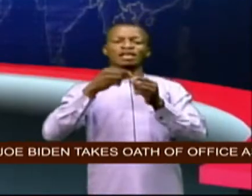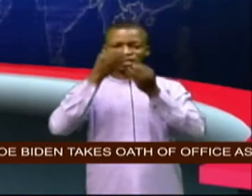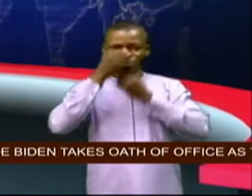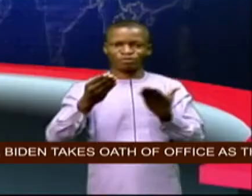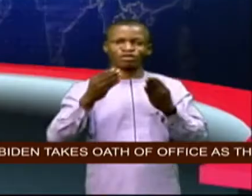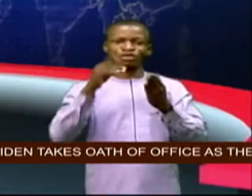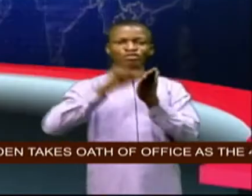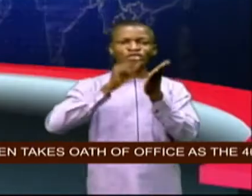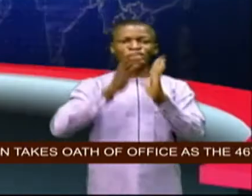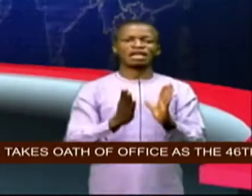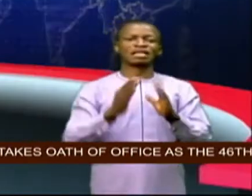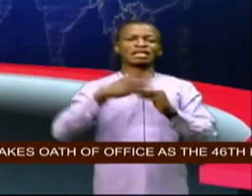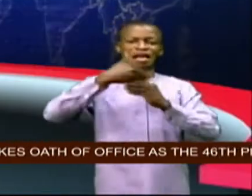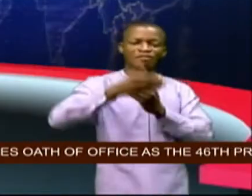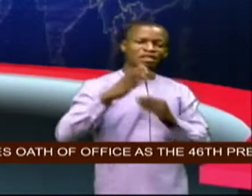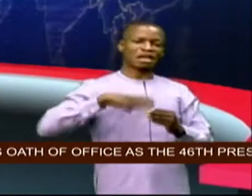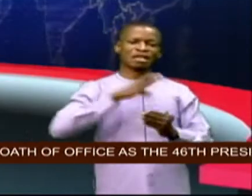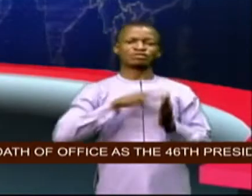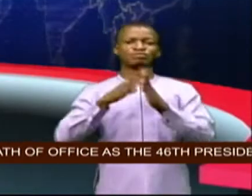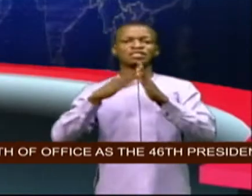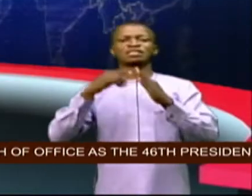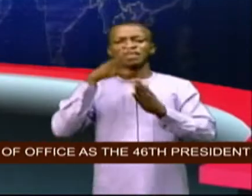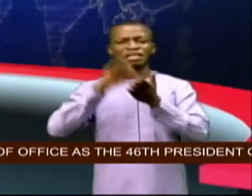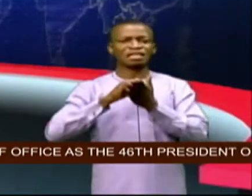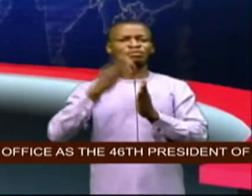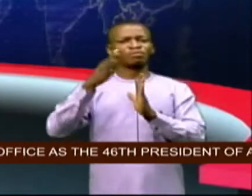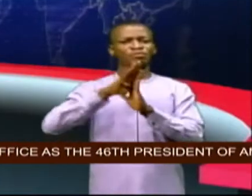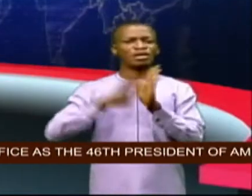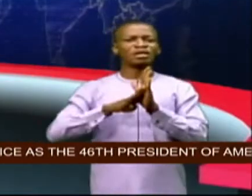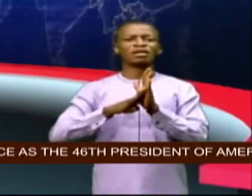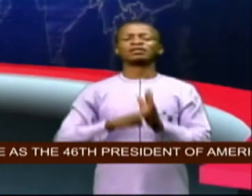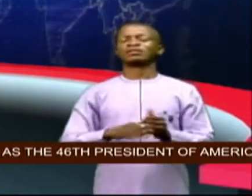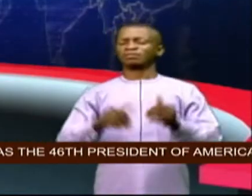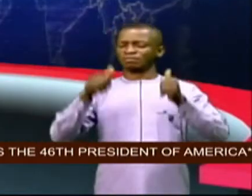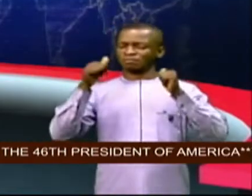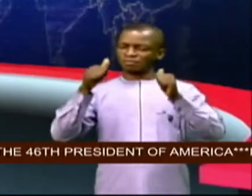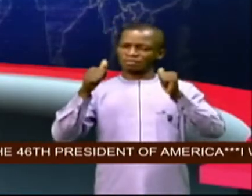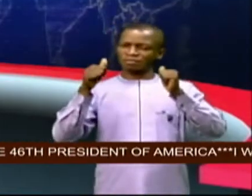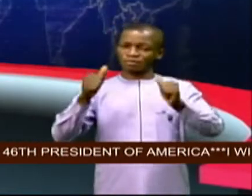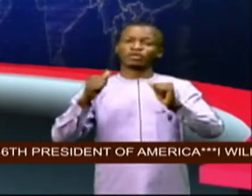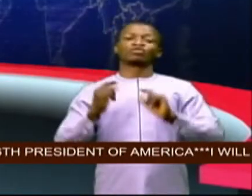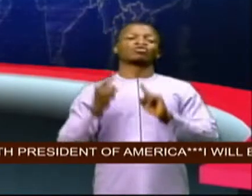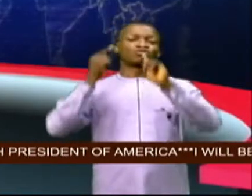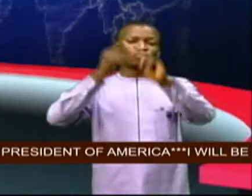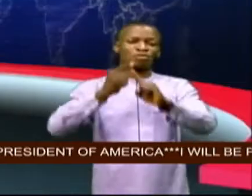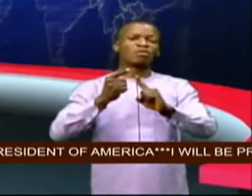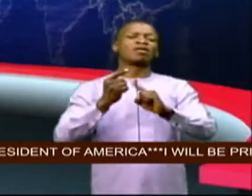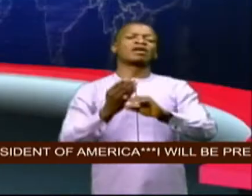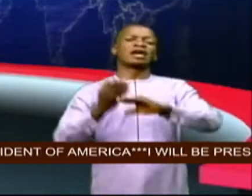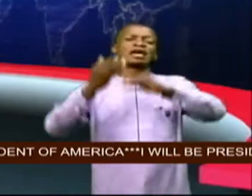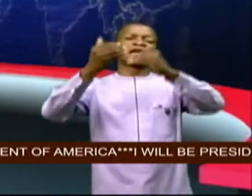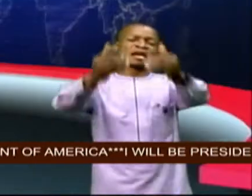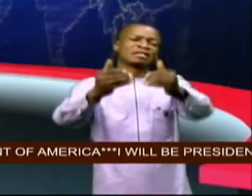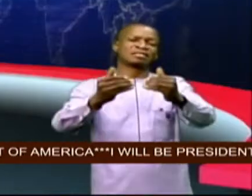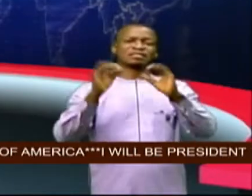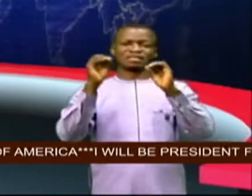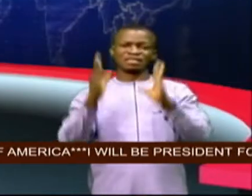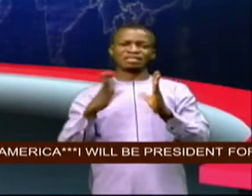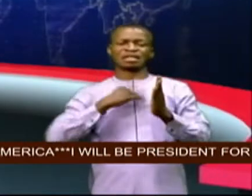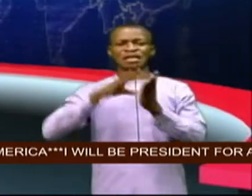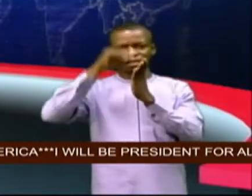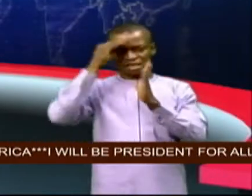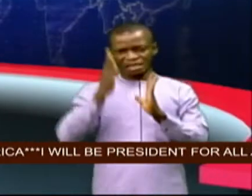council's meeting and described the bill as a giant step forward towards enhancing teaching and learning in the country